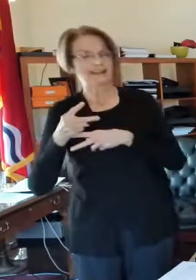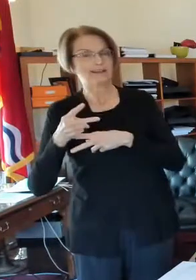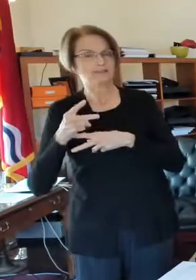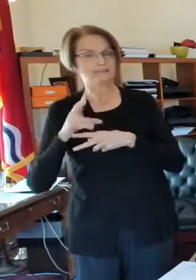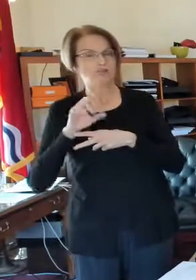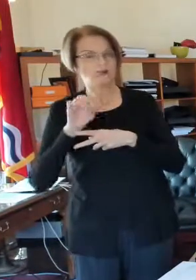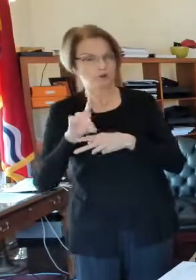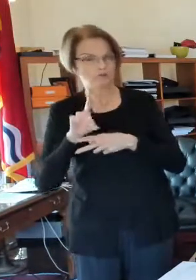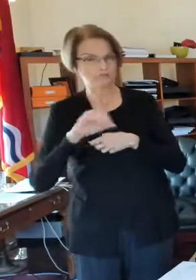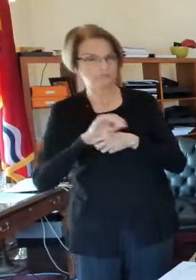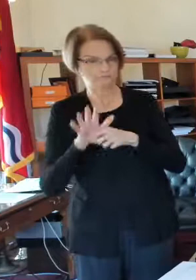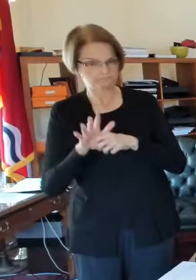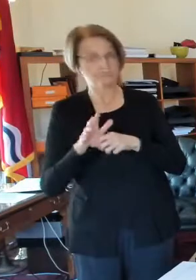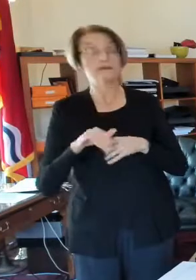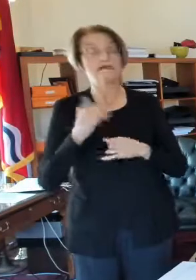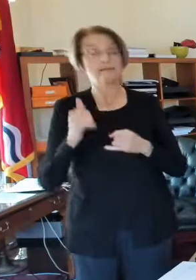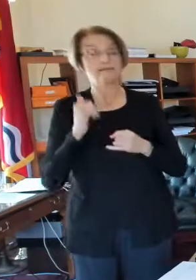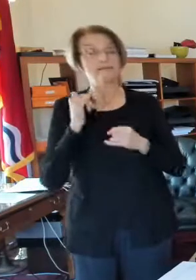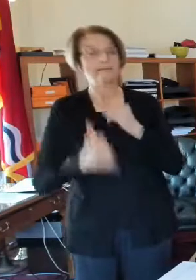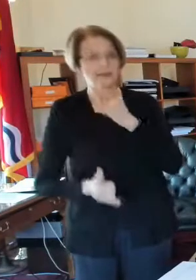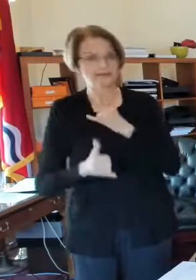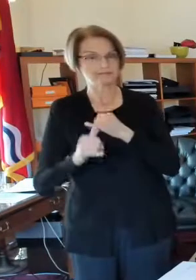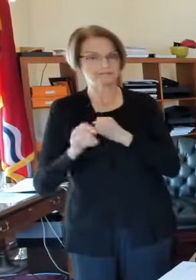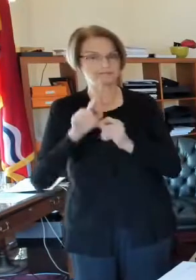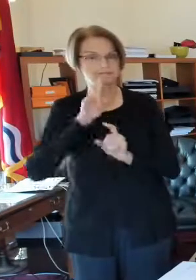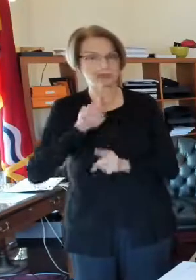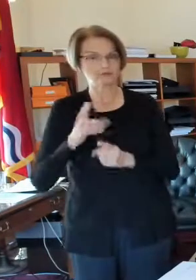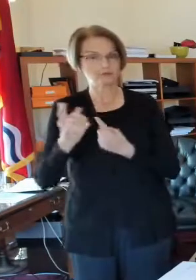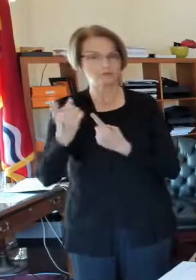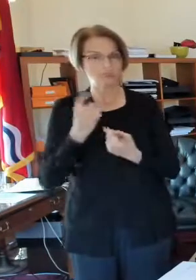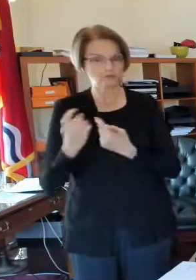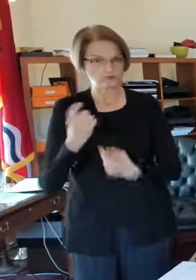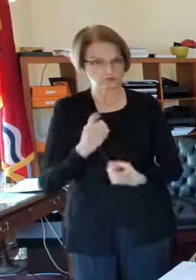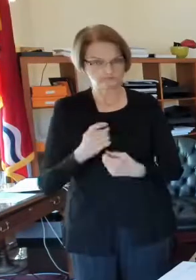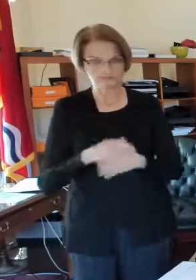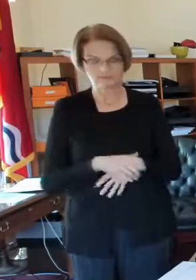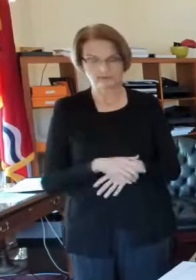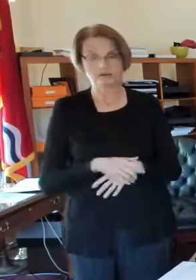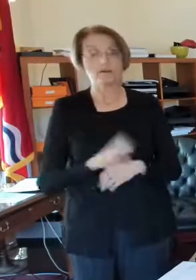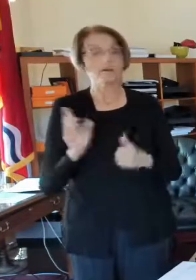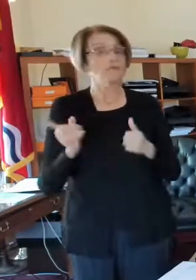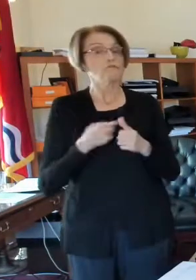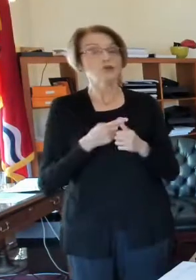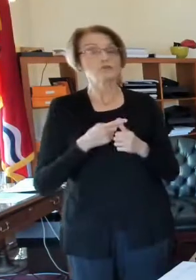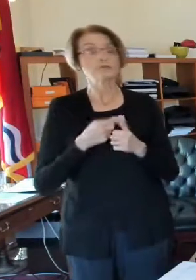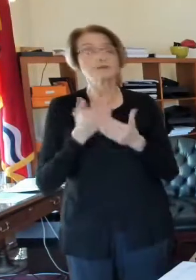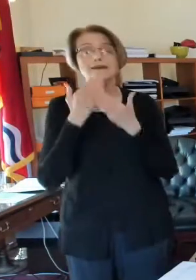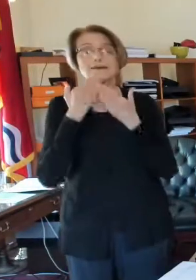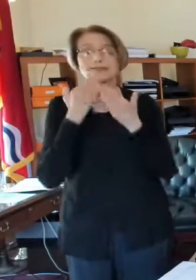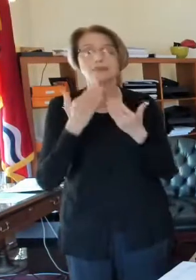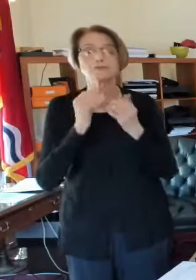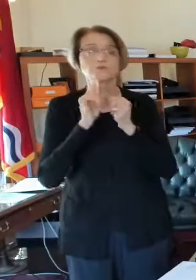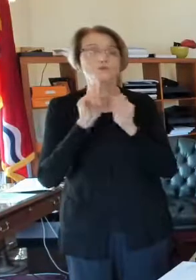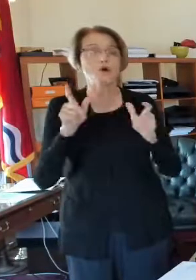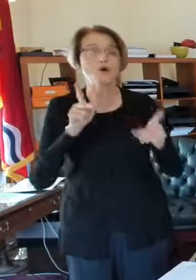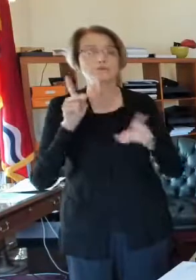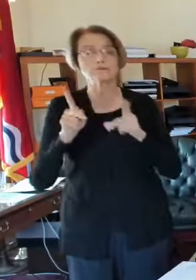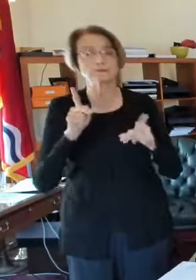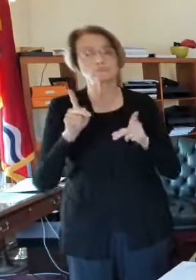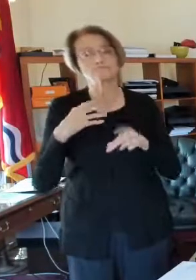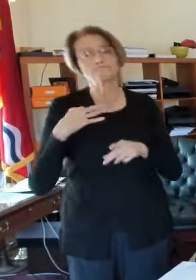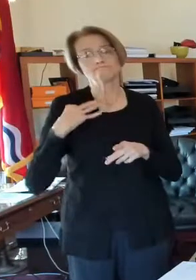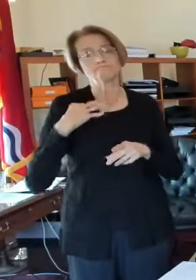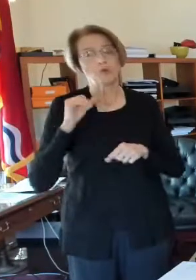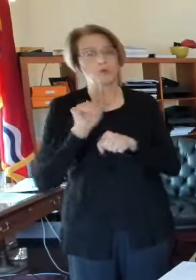take your questions. So, first of all, let me just say thank you to all of the folks who worked the polls